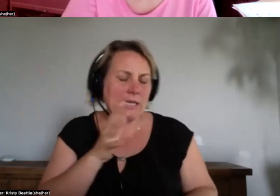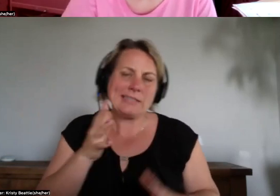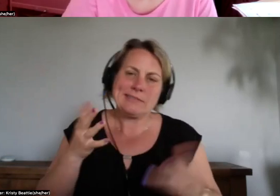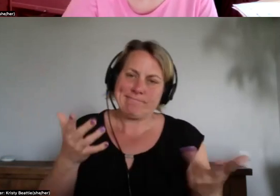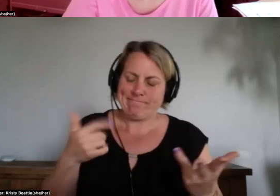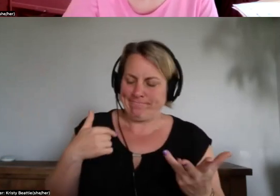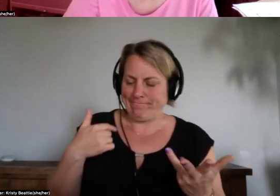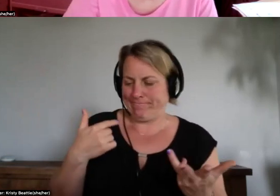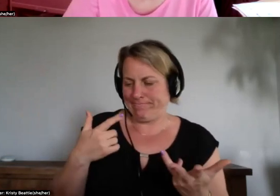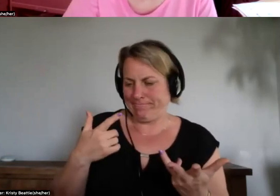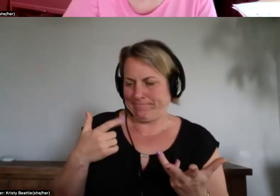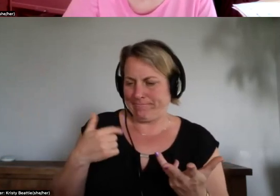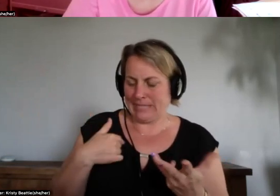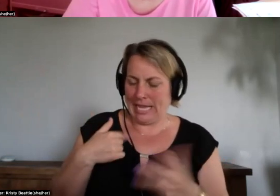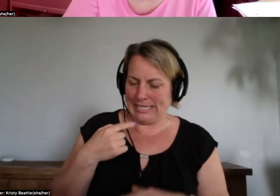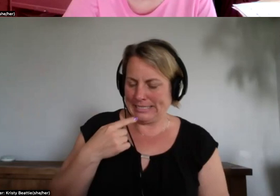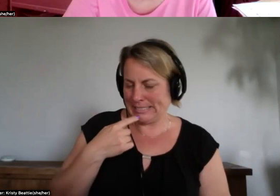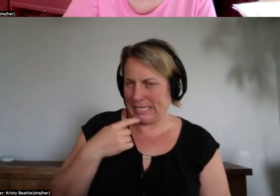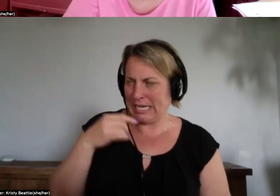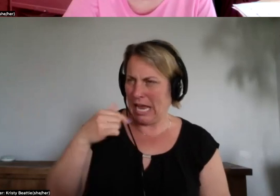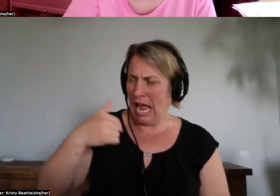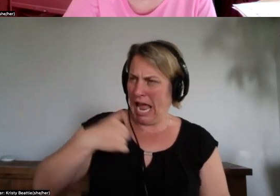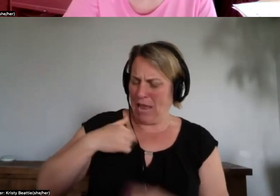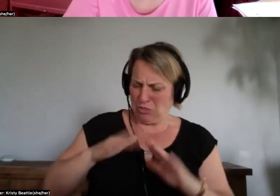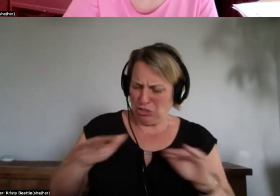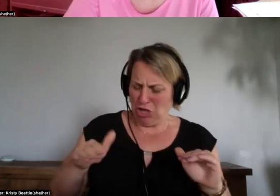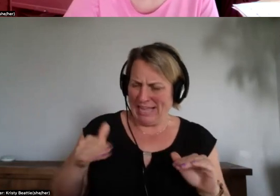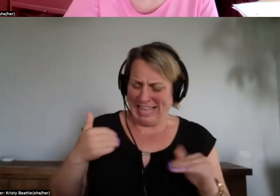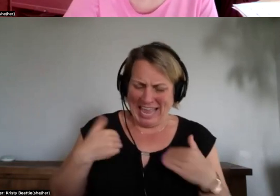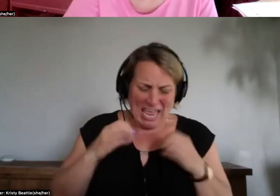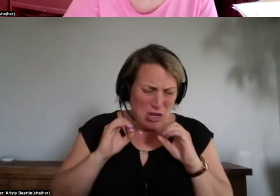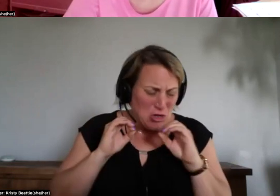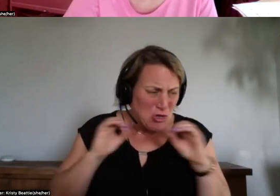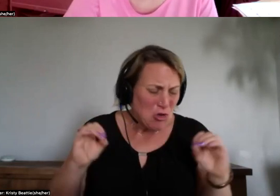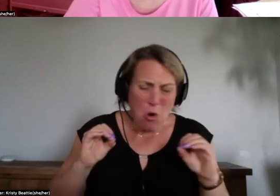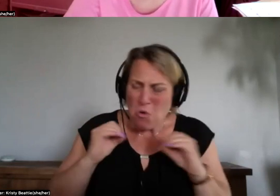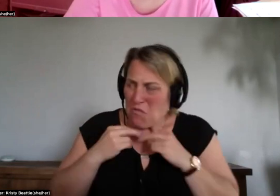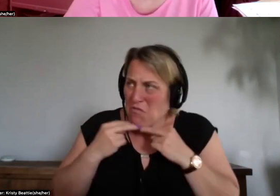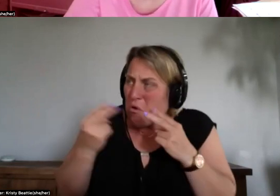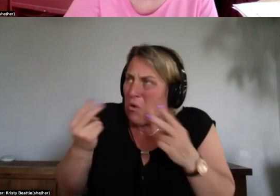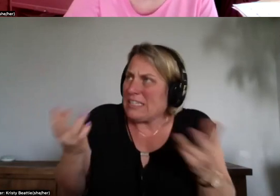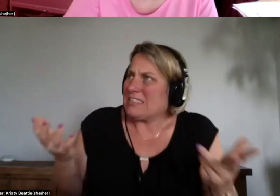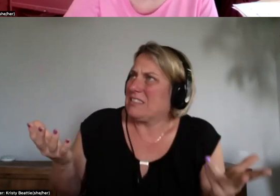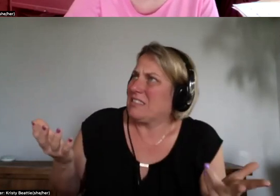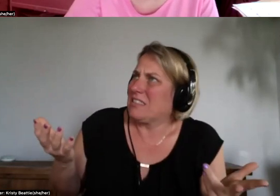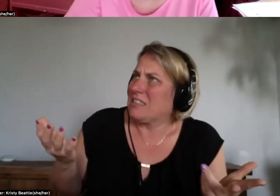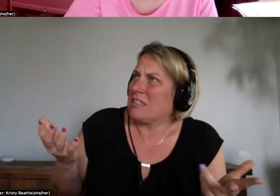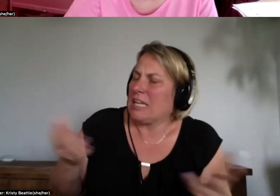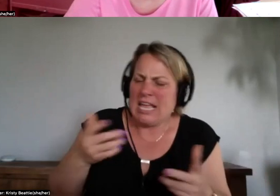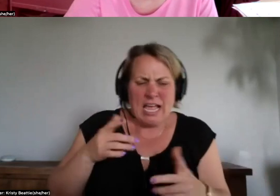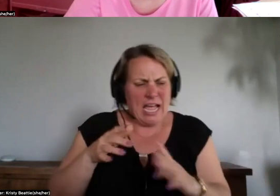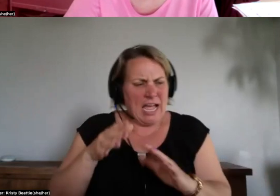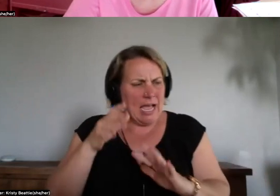her i was a child who had no voice i find it the most difficult to make sense of the